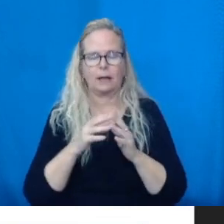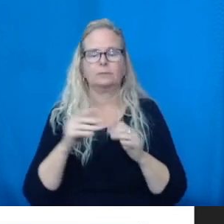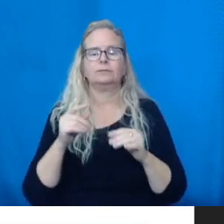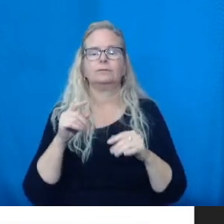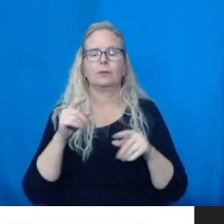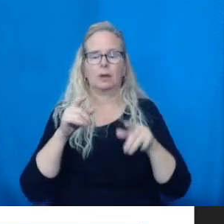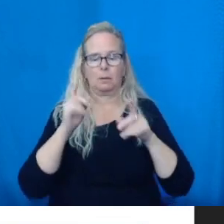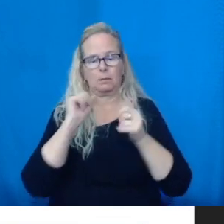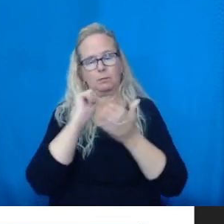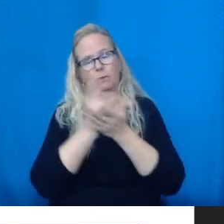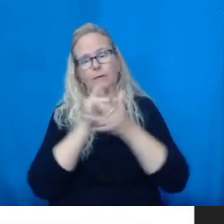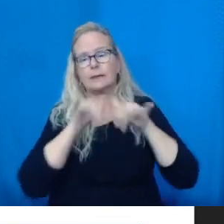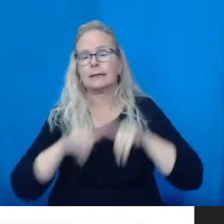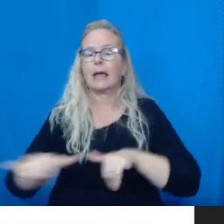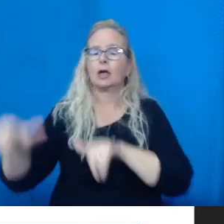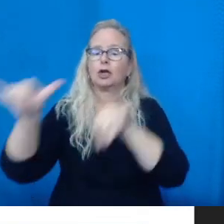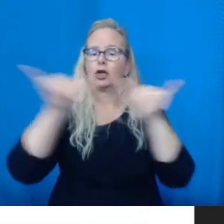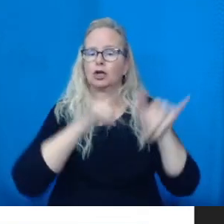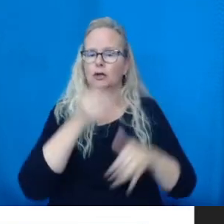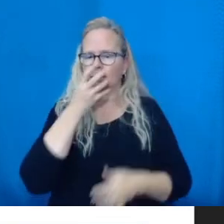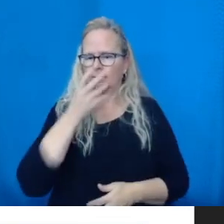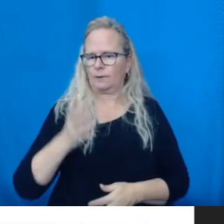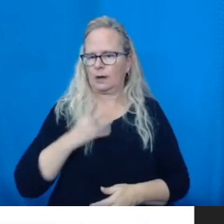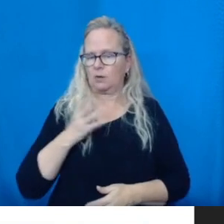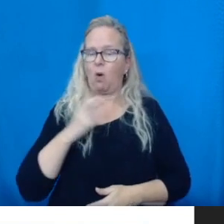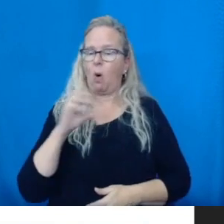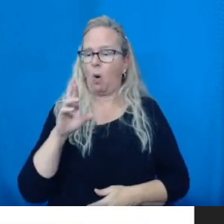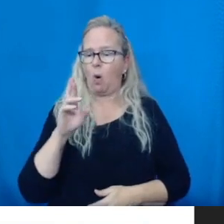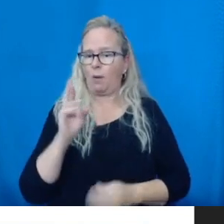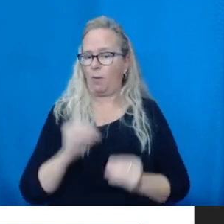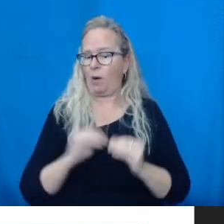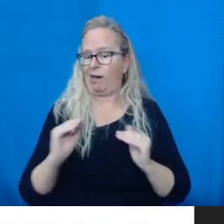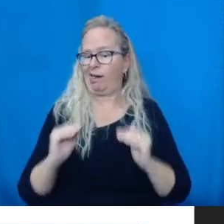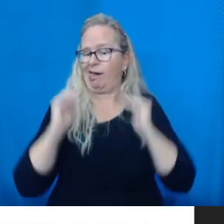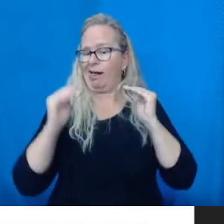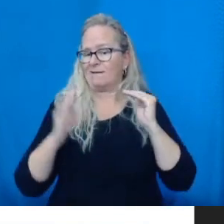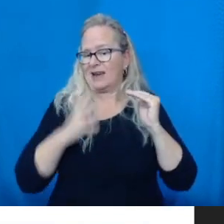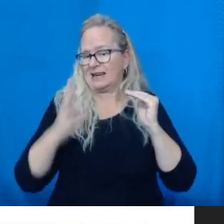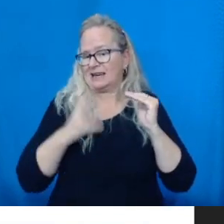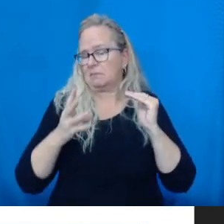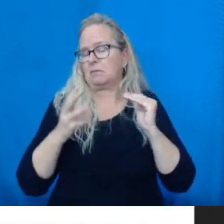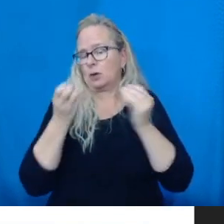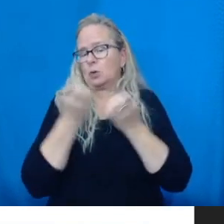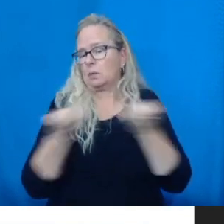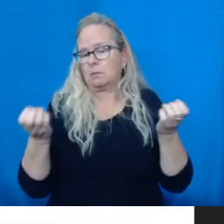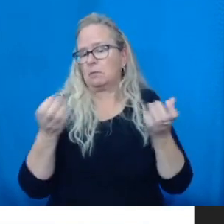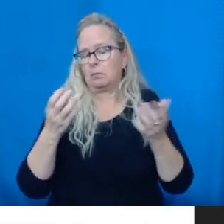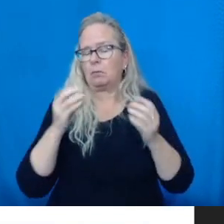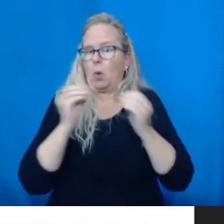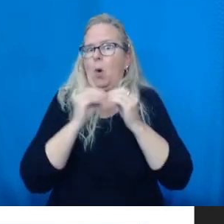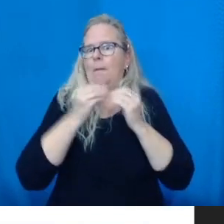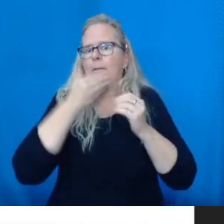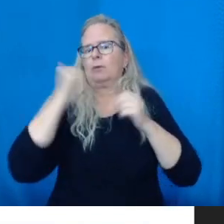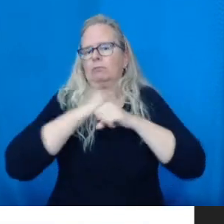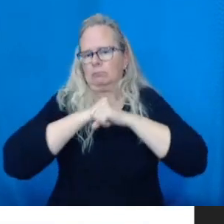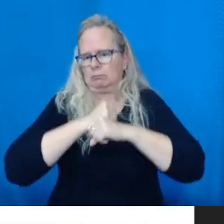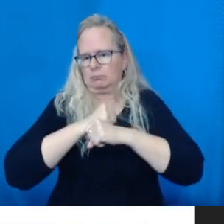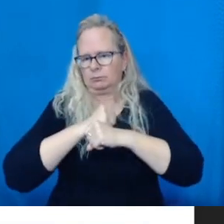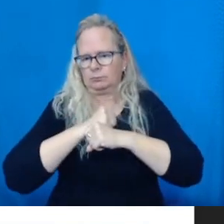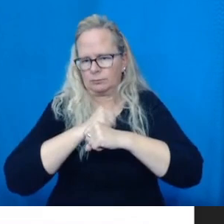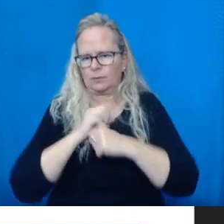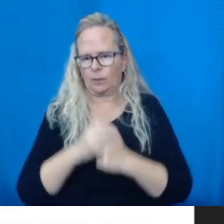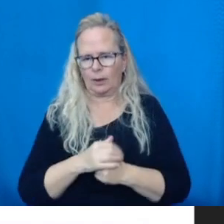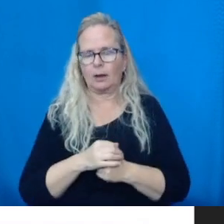breathable and comfortable. And of course, also affordable, it would be great if we had a more universal access to these fancier